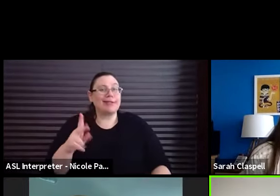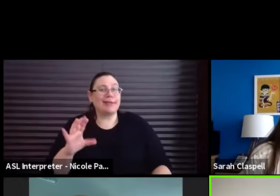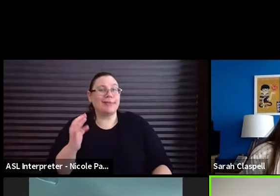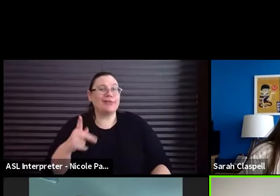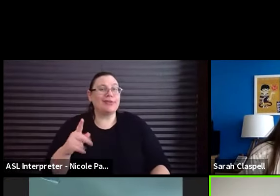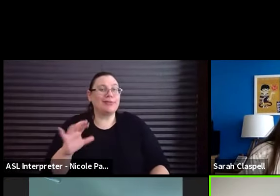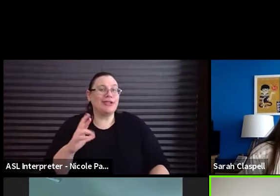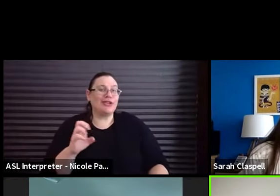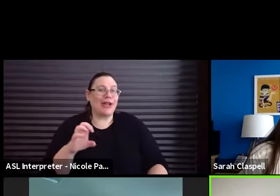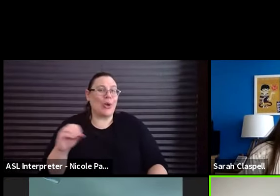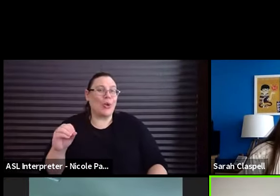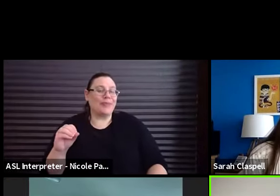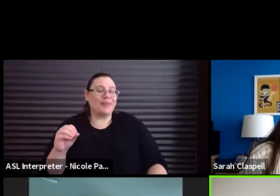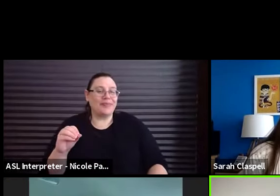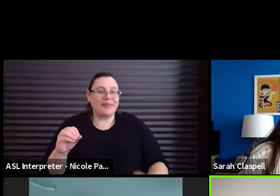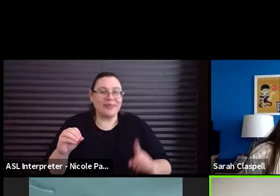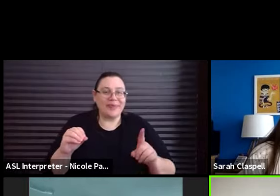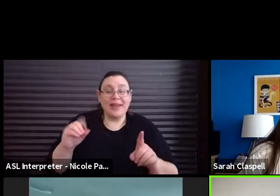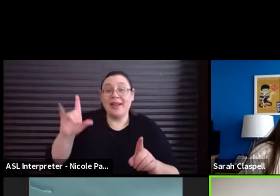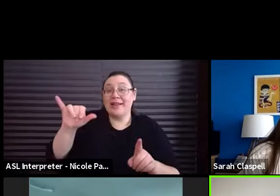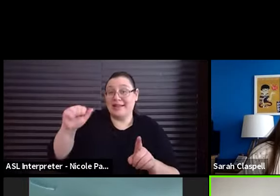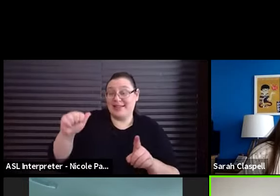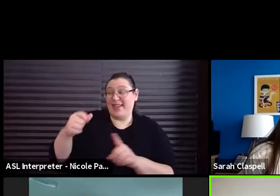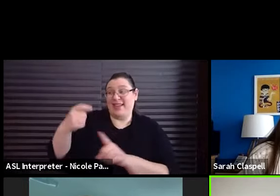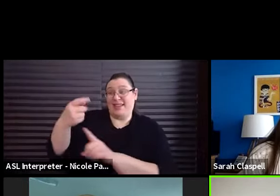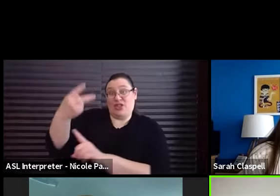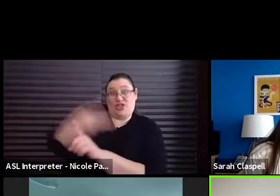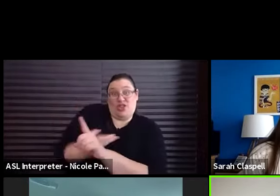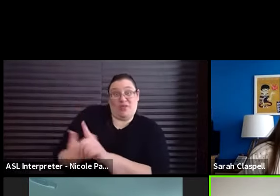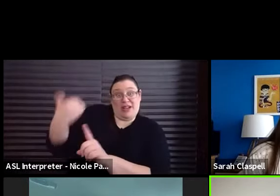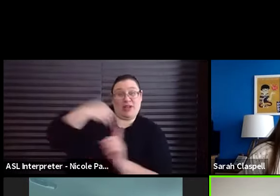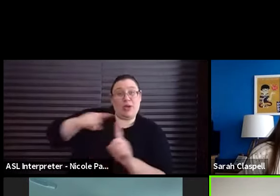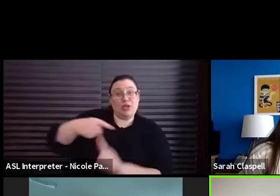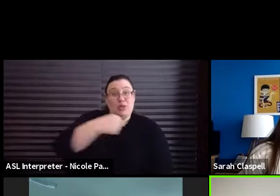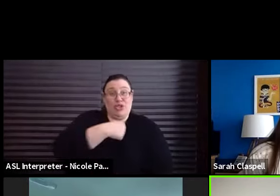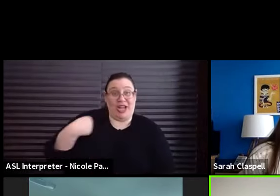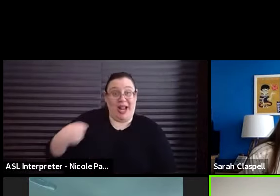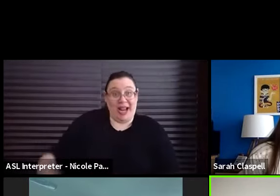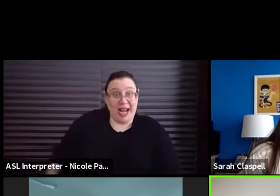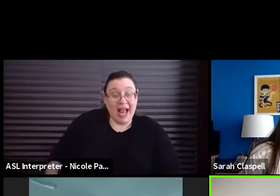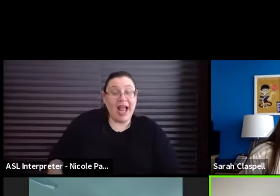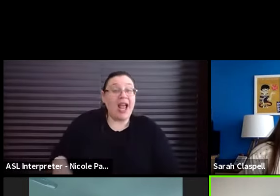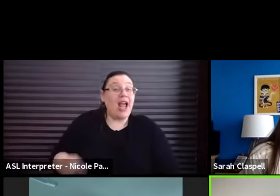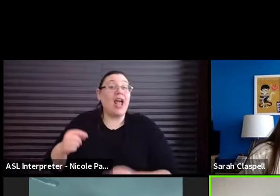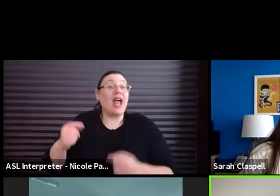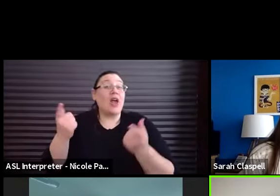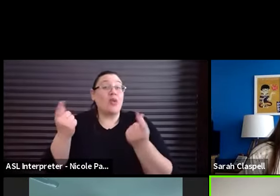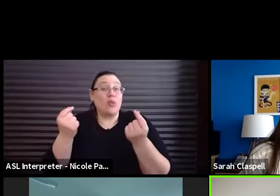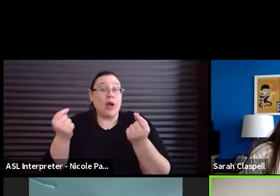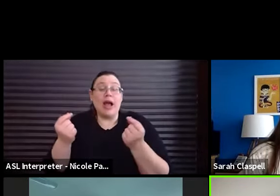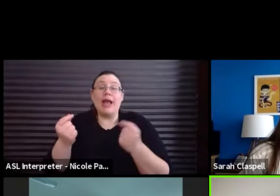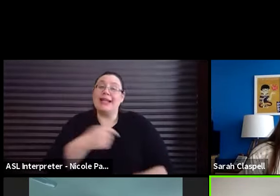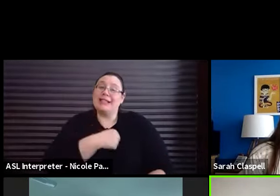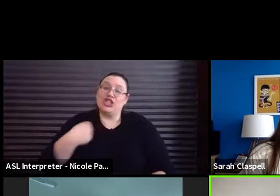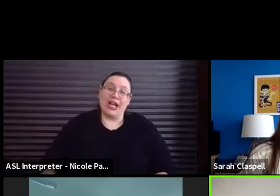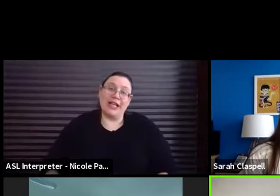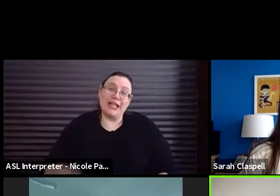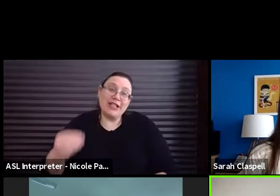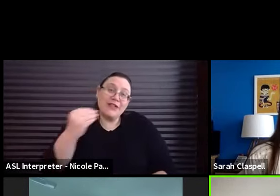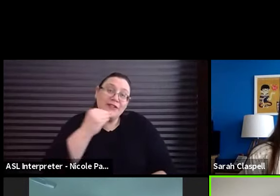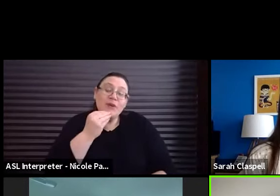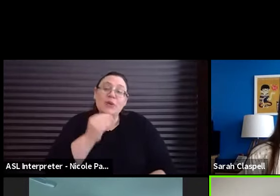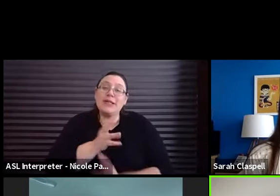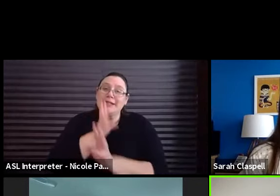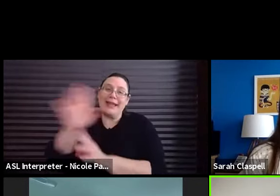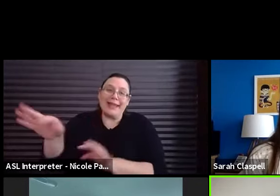And the month before that, like he went to China and all he wanted to do was have Chinese food. He just wanted to speak the